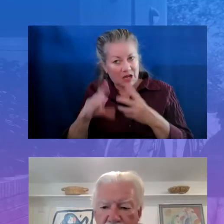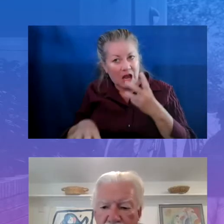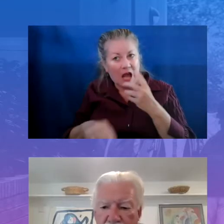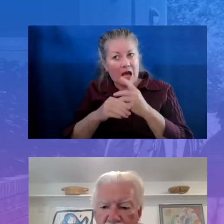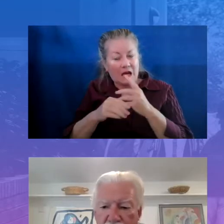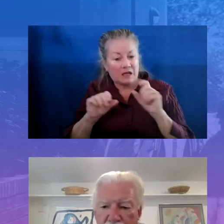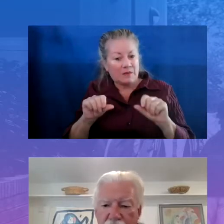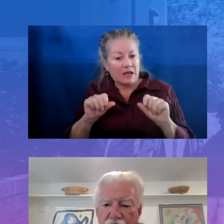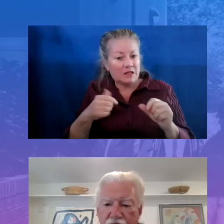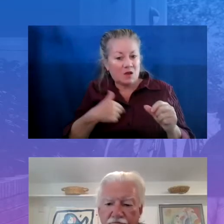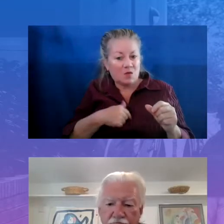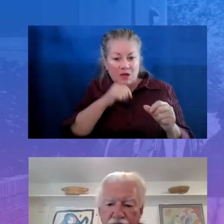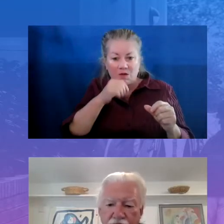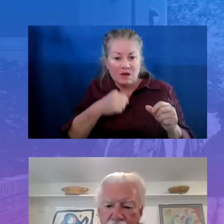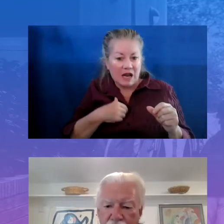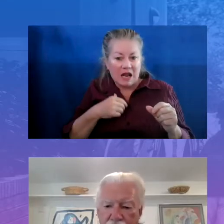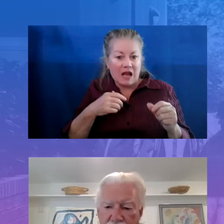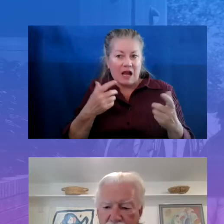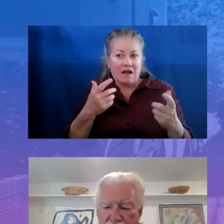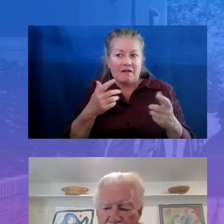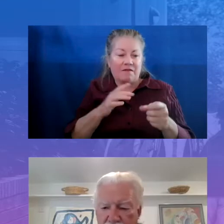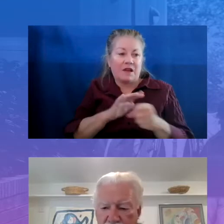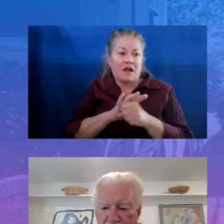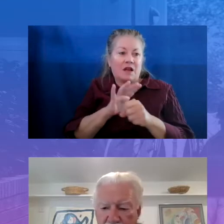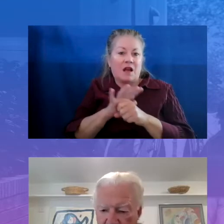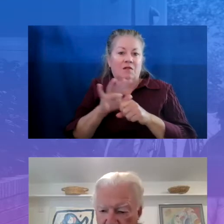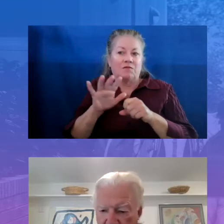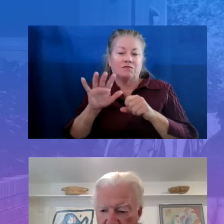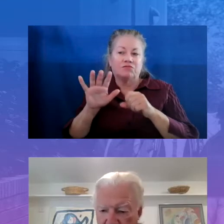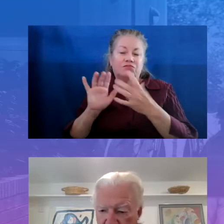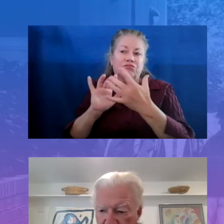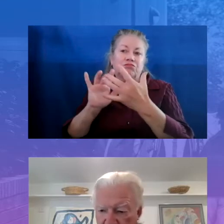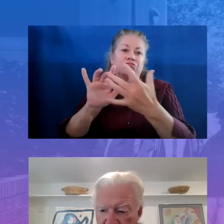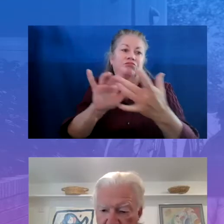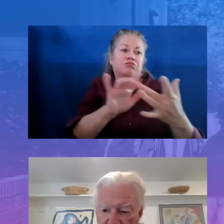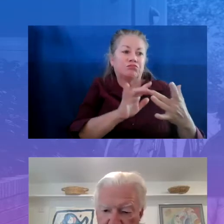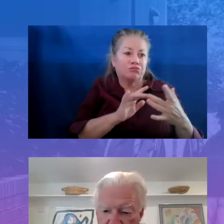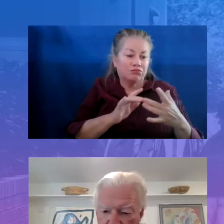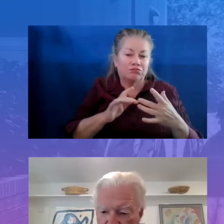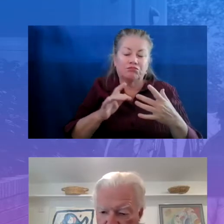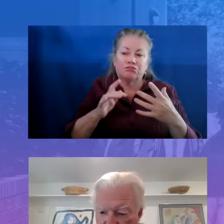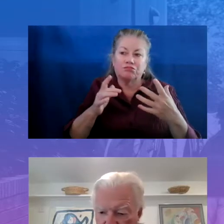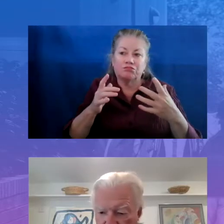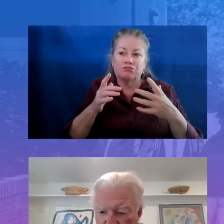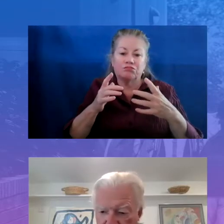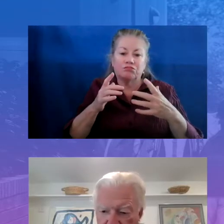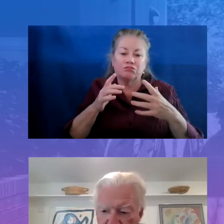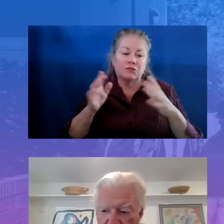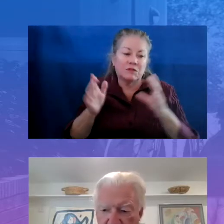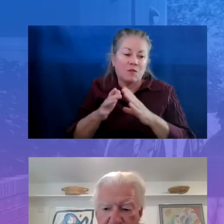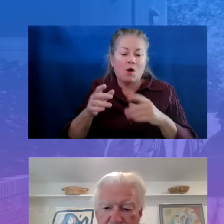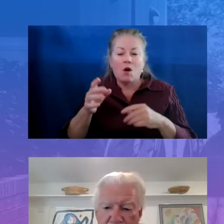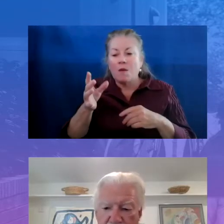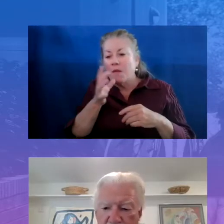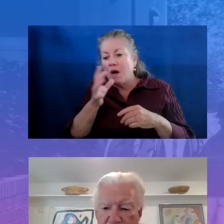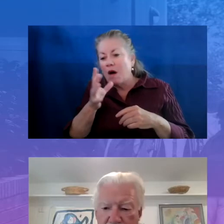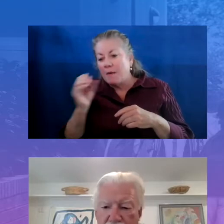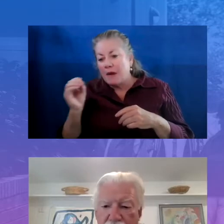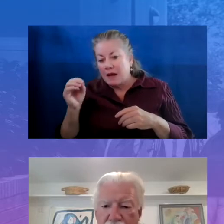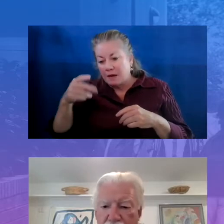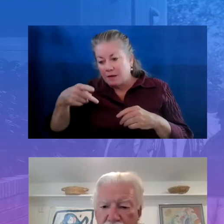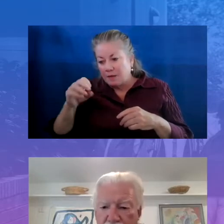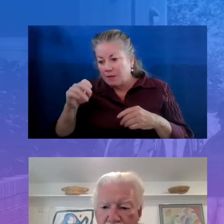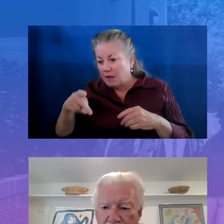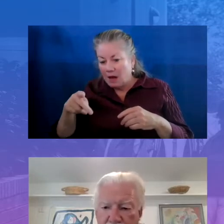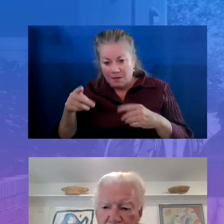arms to reach all of the nonprofits, what we call the small moms and pops. We don't have that capacity within